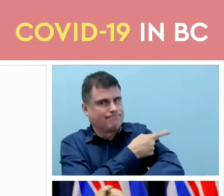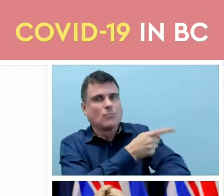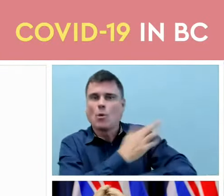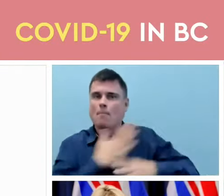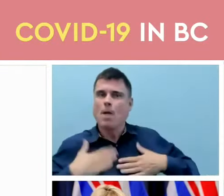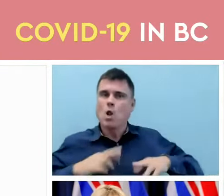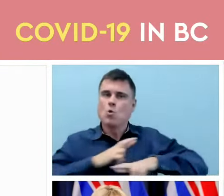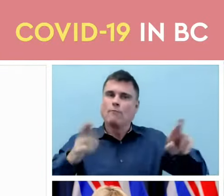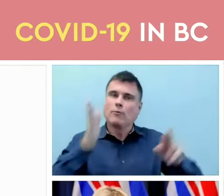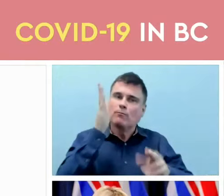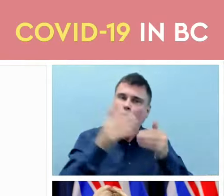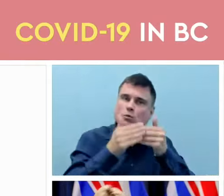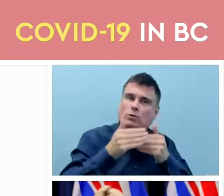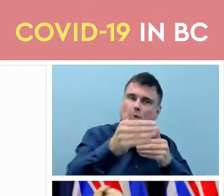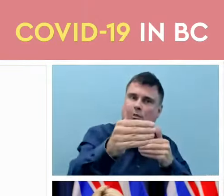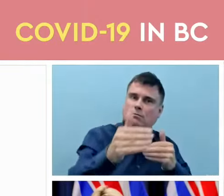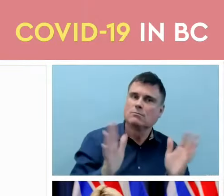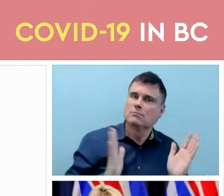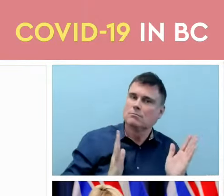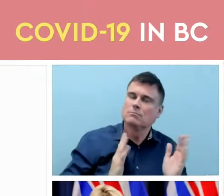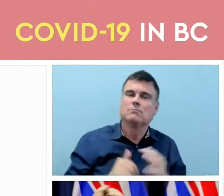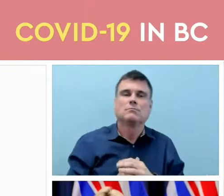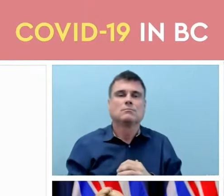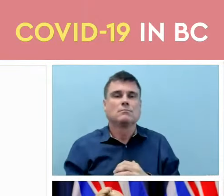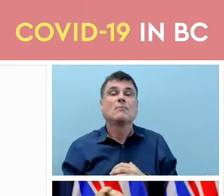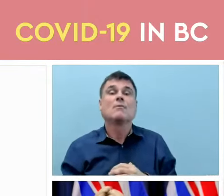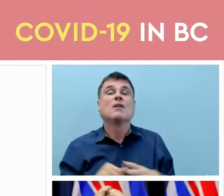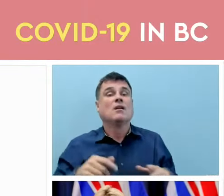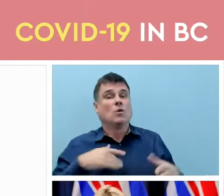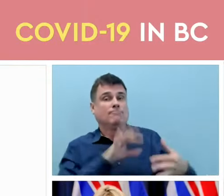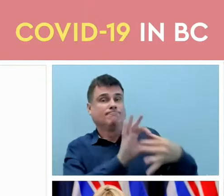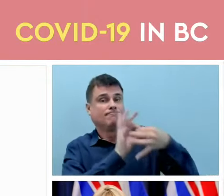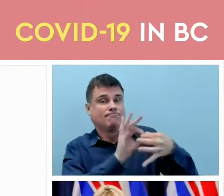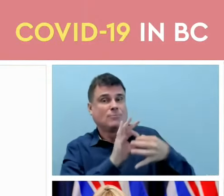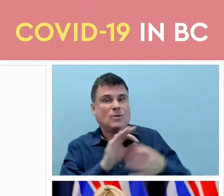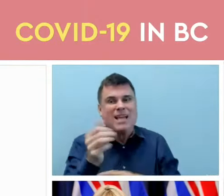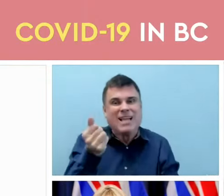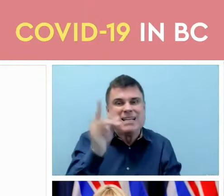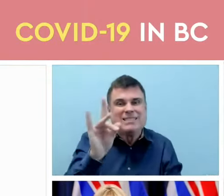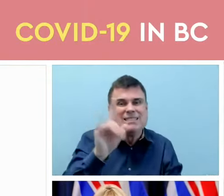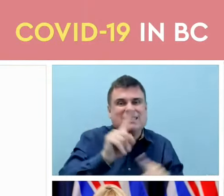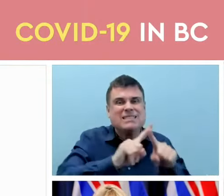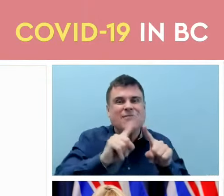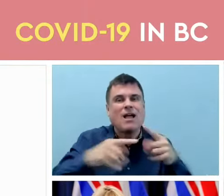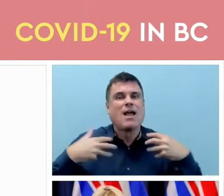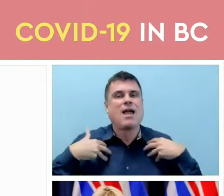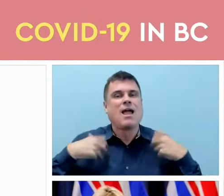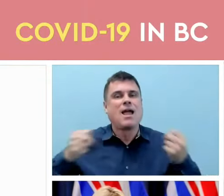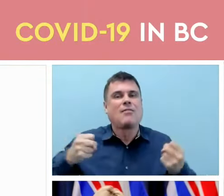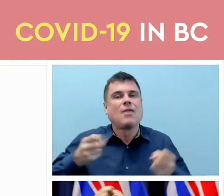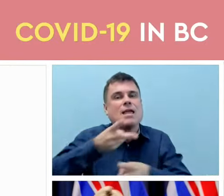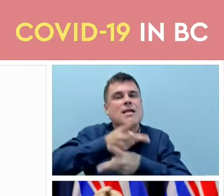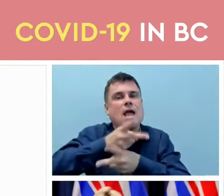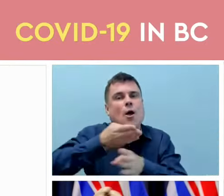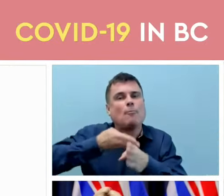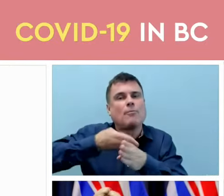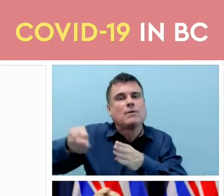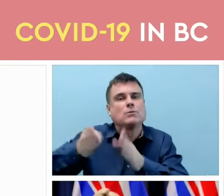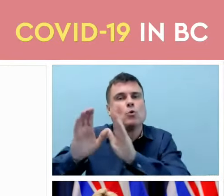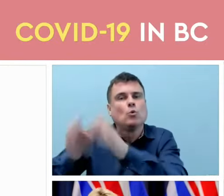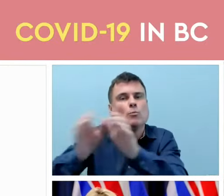we have been working with the 18 regulated health profession colleges to gather data on vaccine status of every